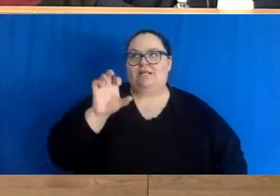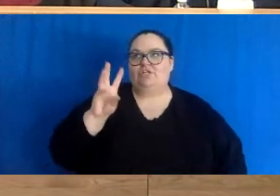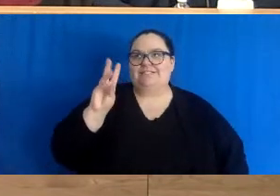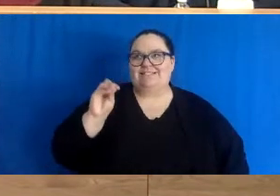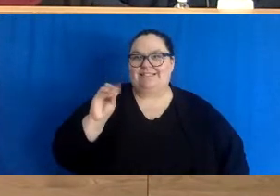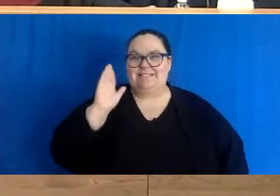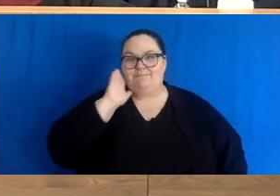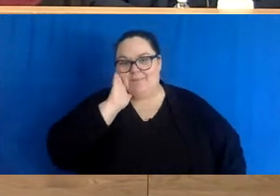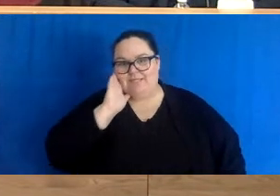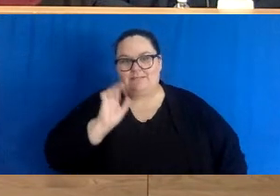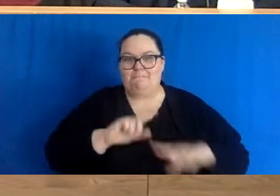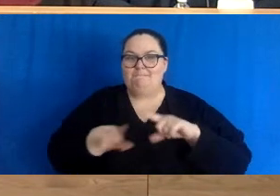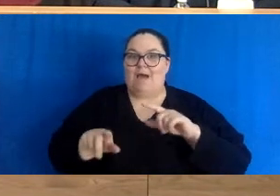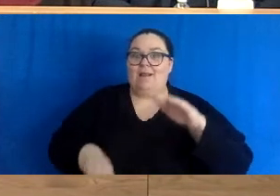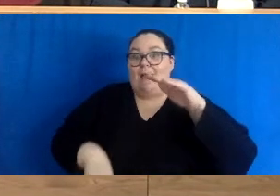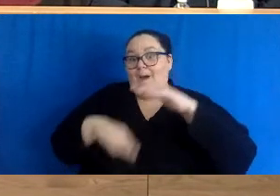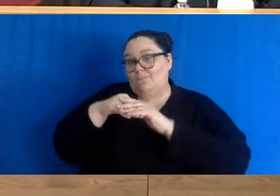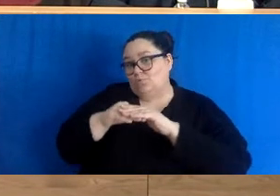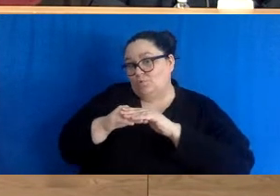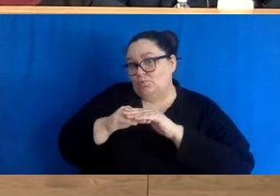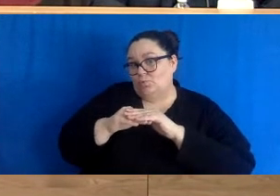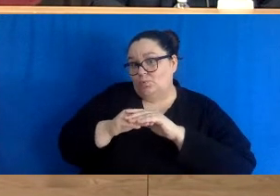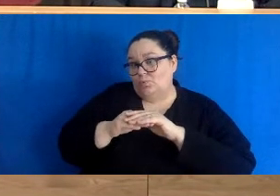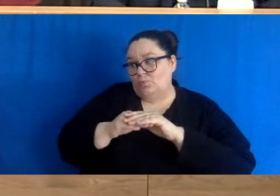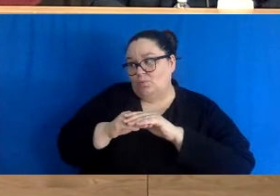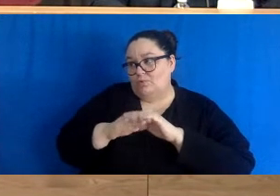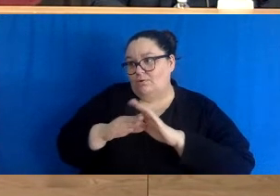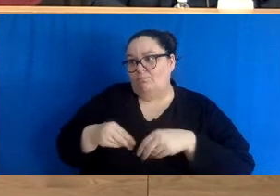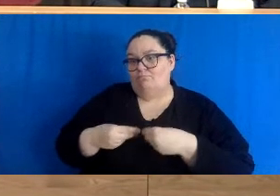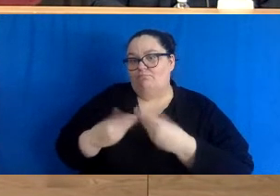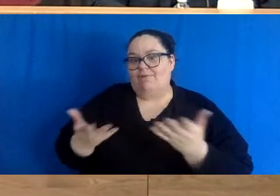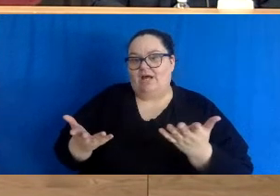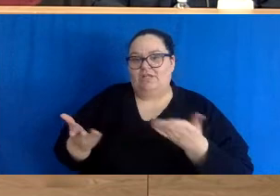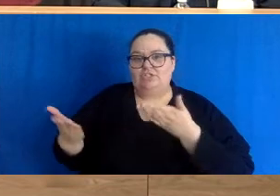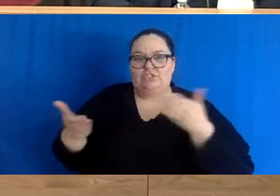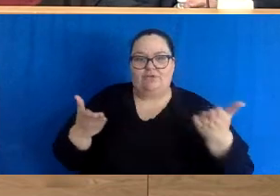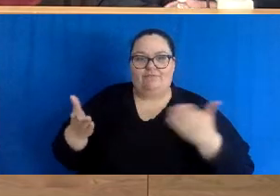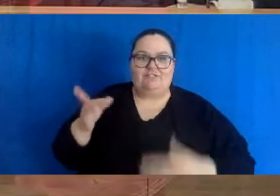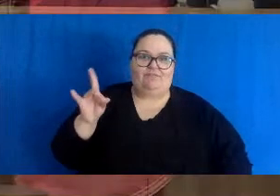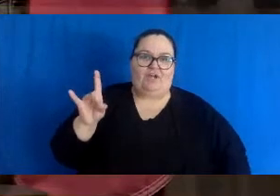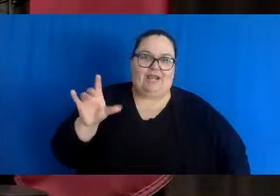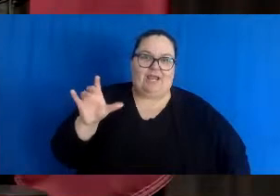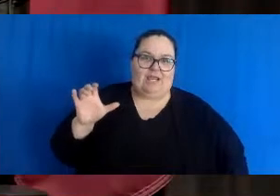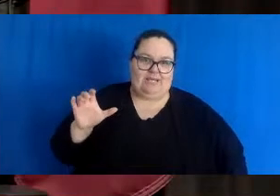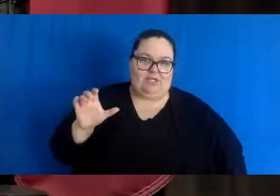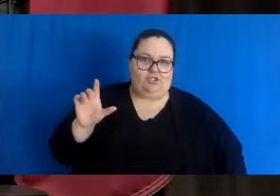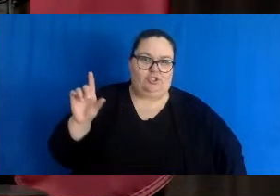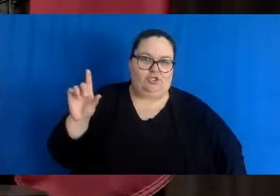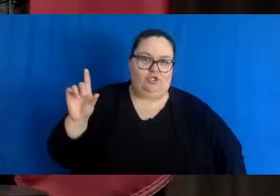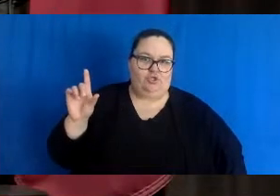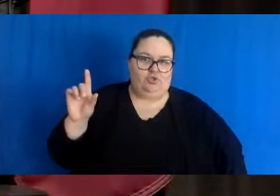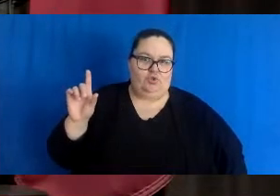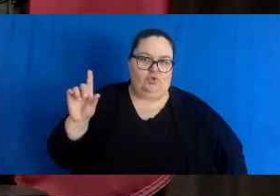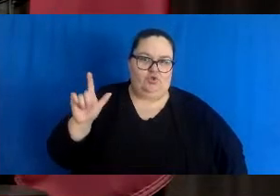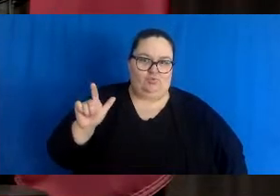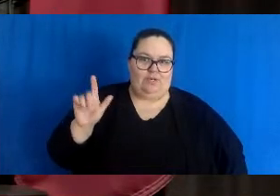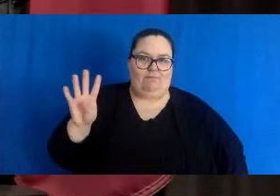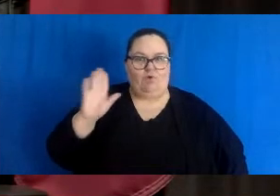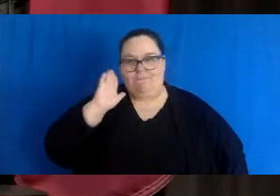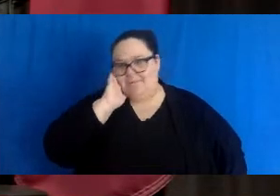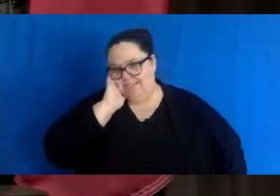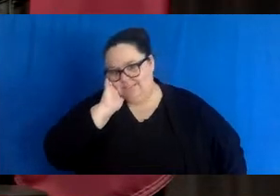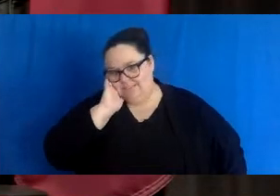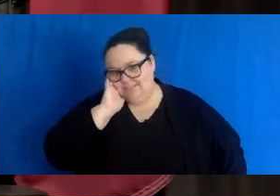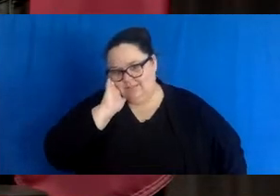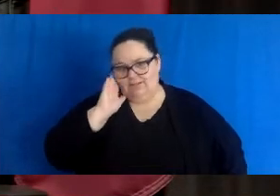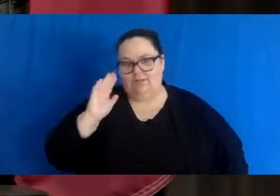we have the capacity to offer services for 824 beds and we